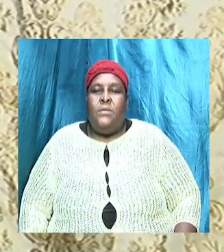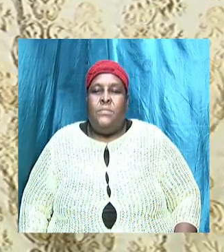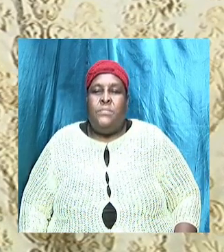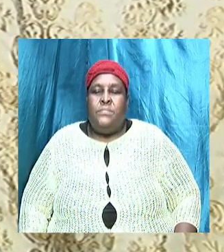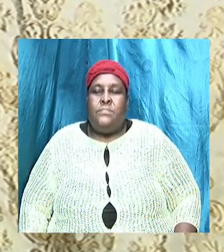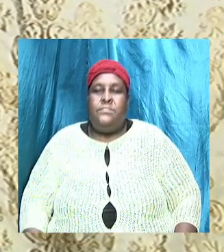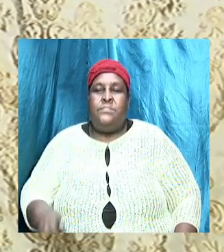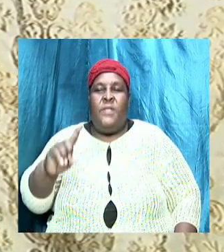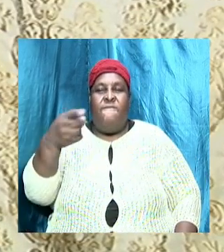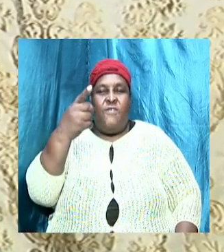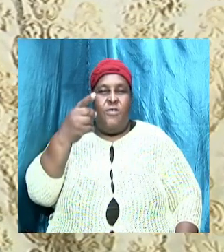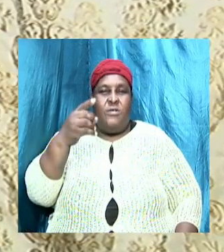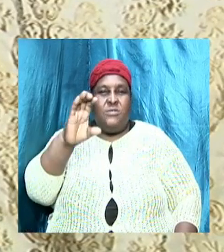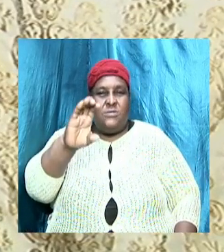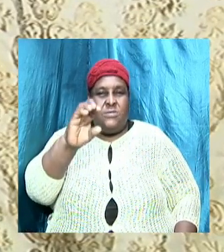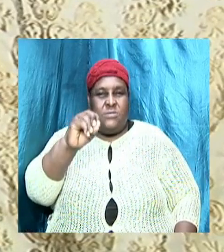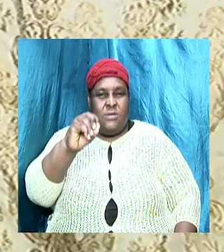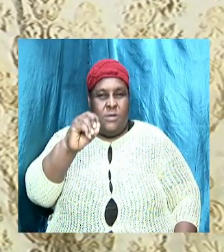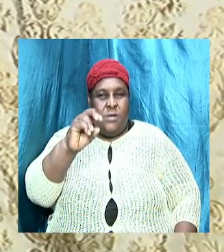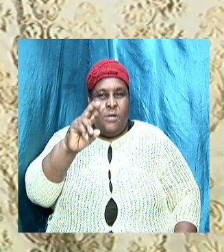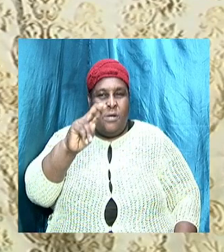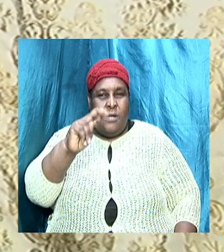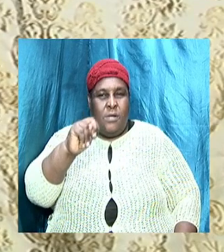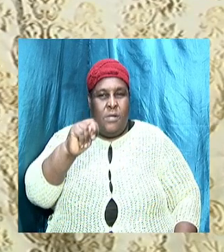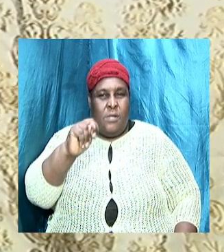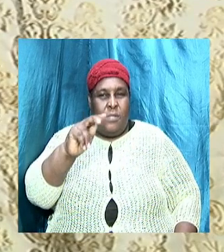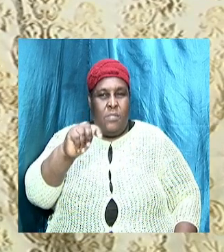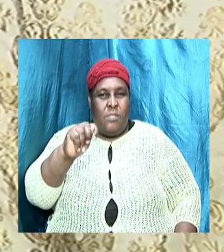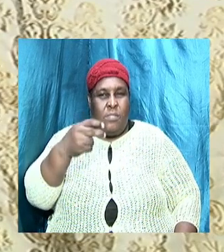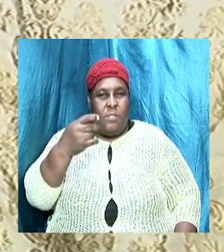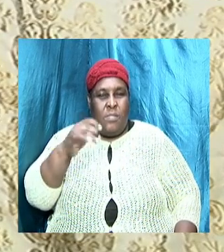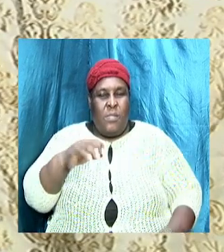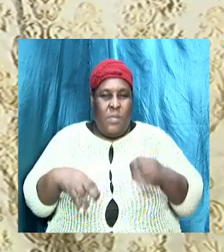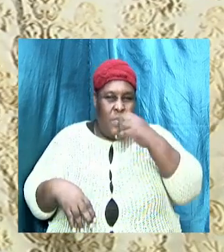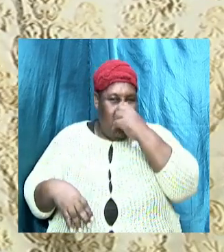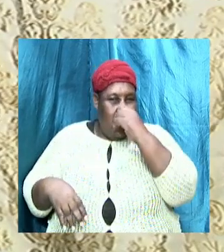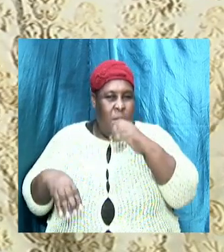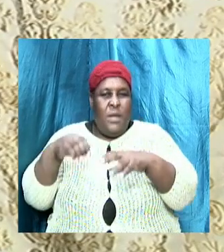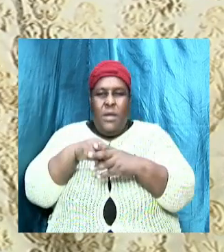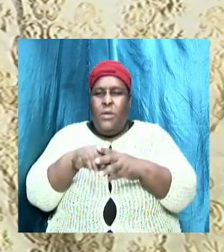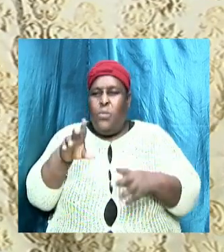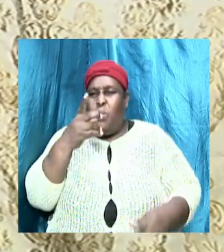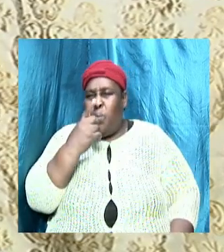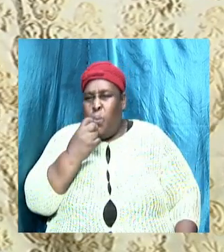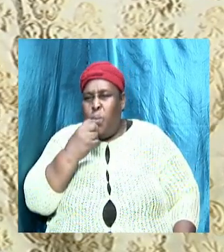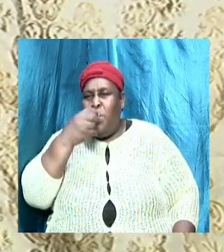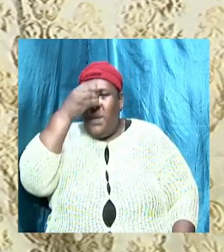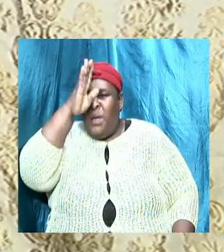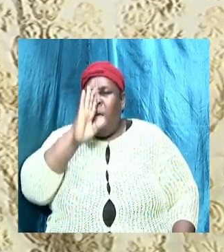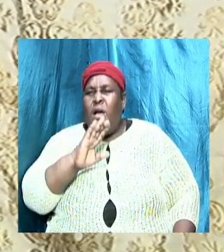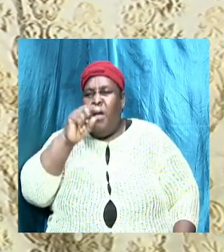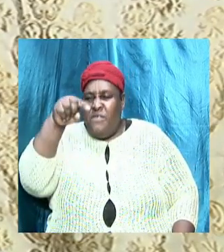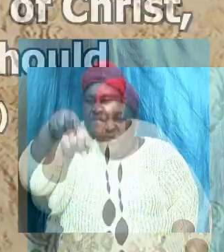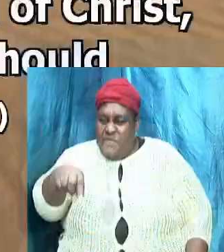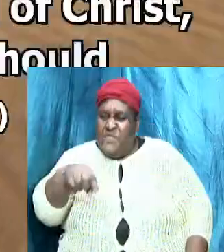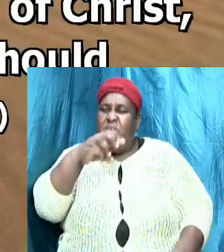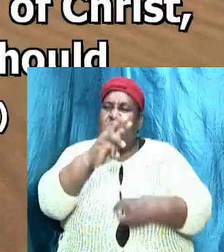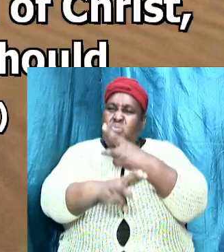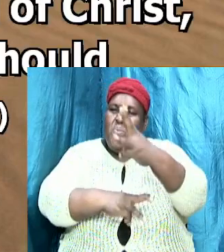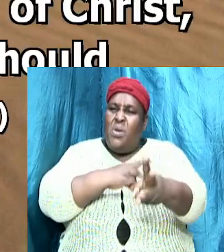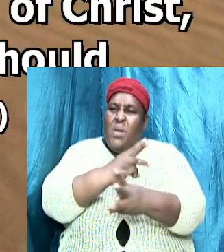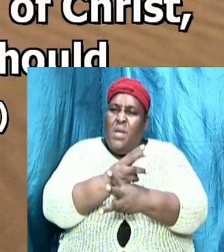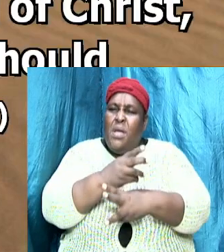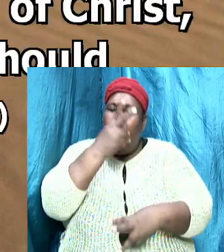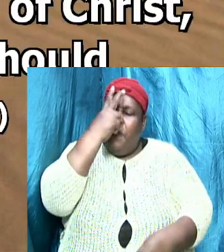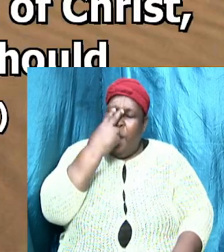1 Corinthians 4 verses 4 it says in whom the God of this world had